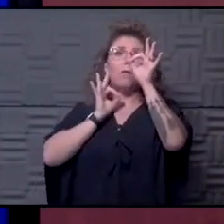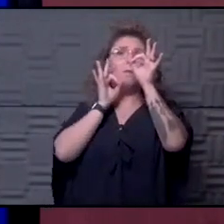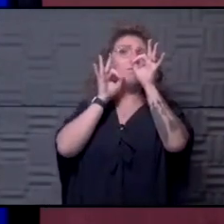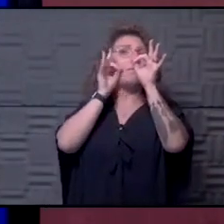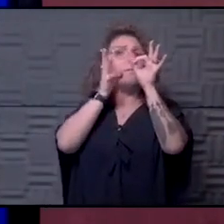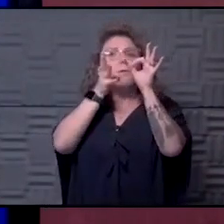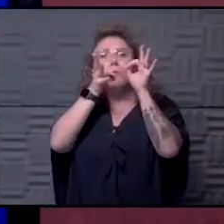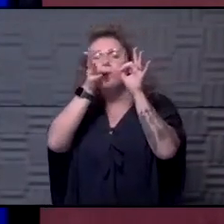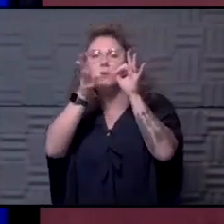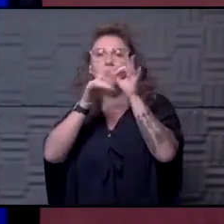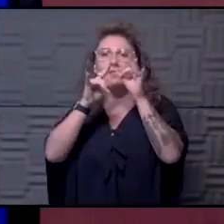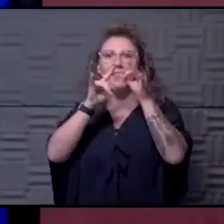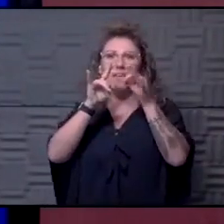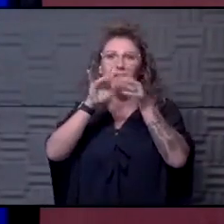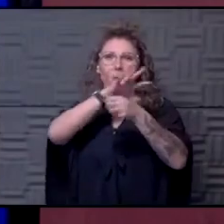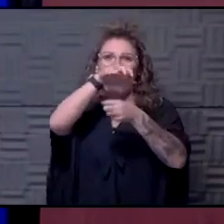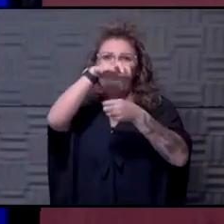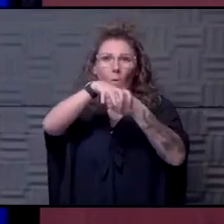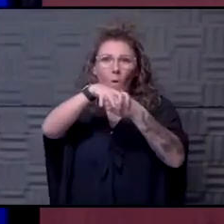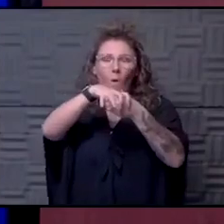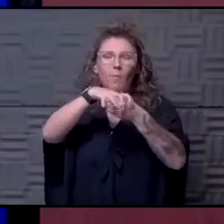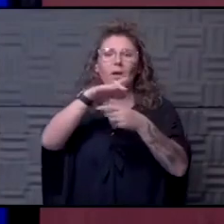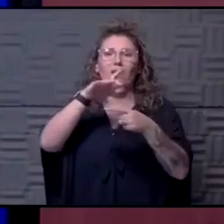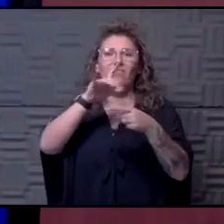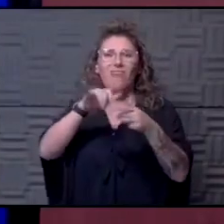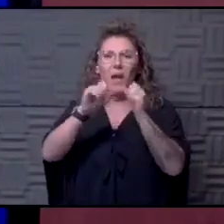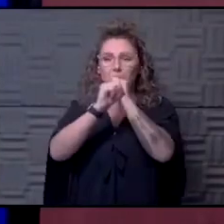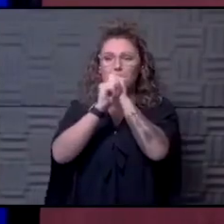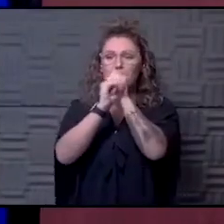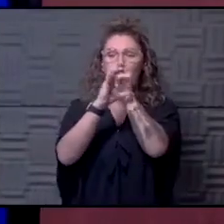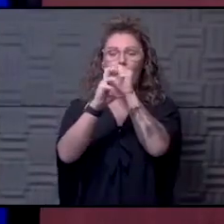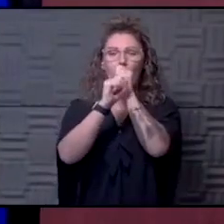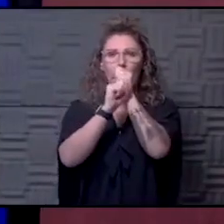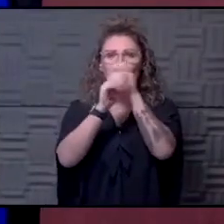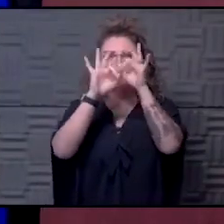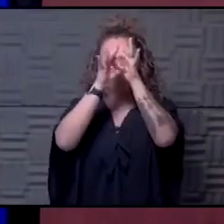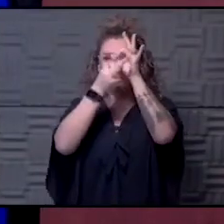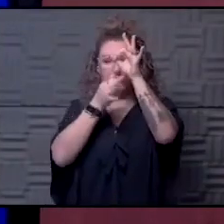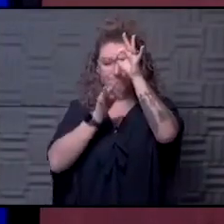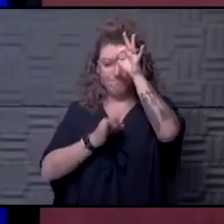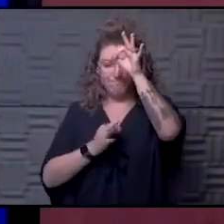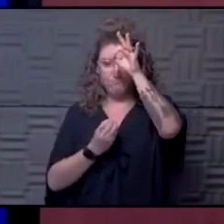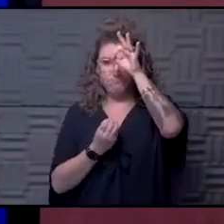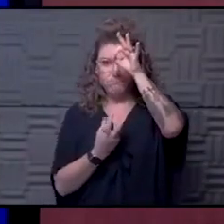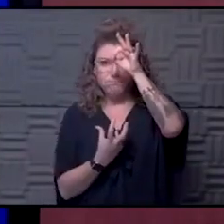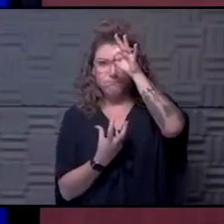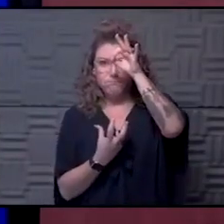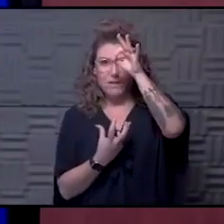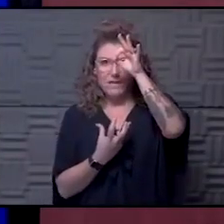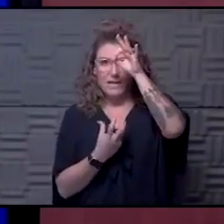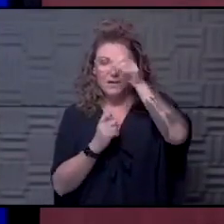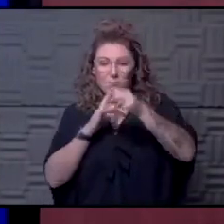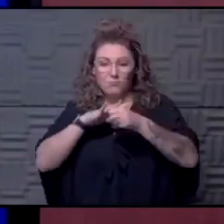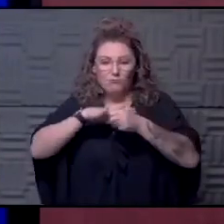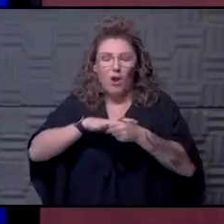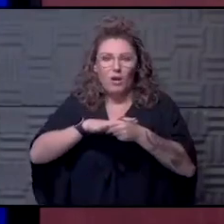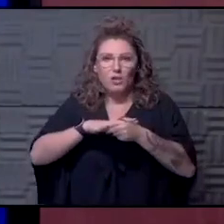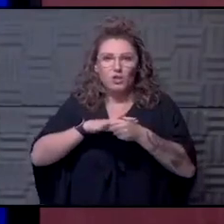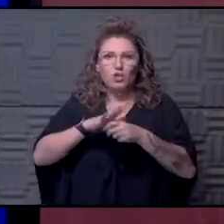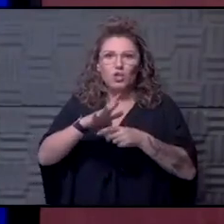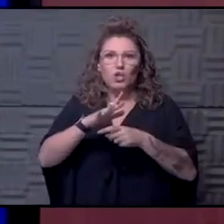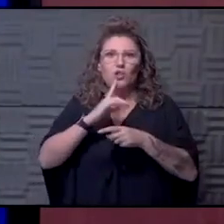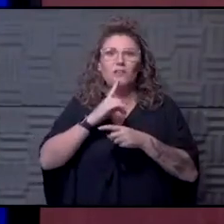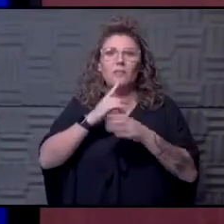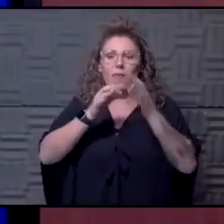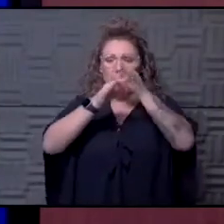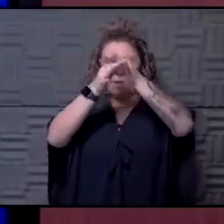have to put a seal around the tube. That seal is the balloon. And that little balloon that sits there can put pressure on the airway. And